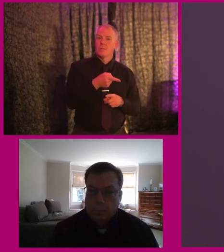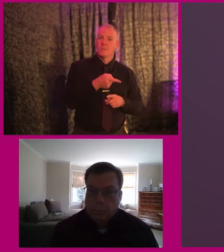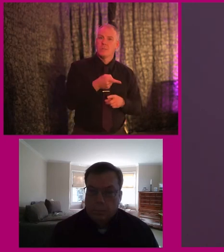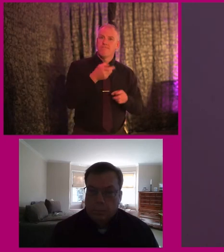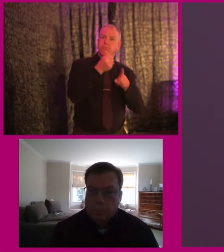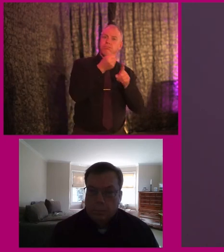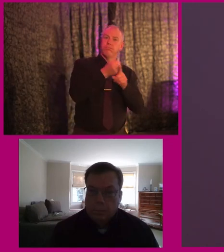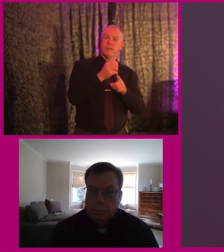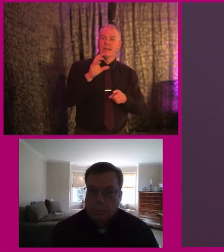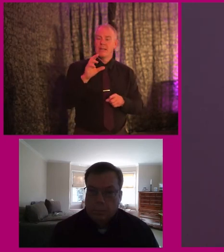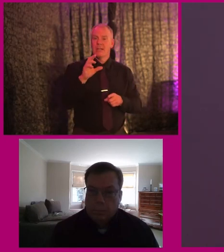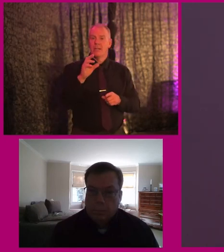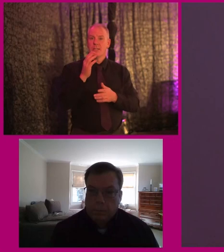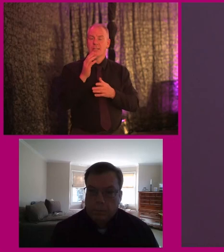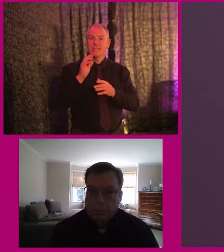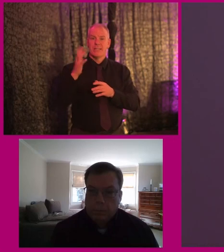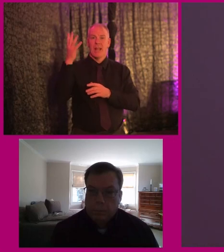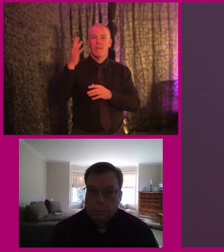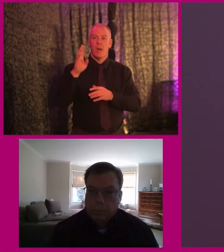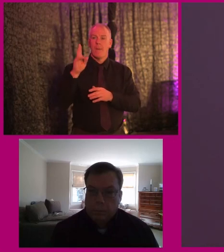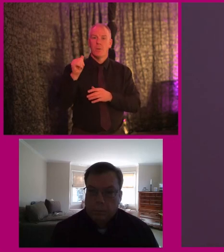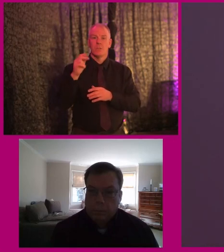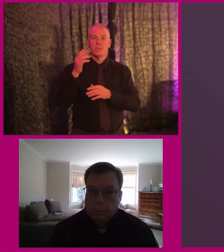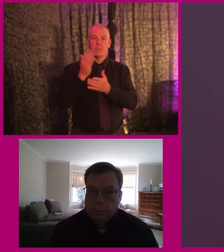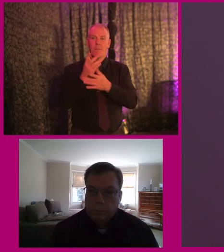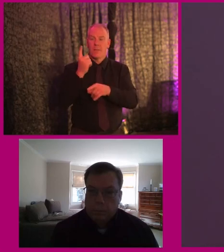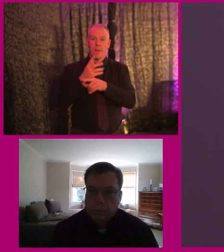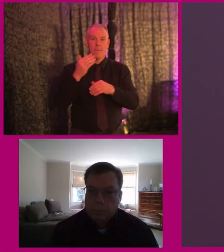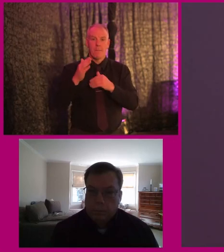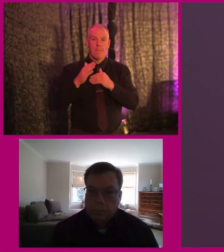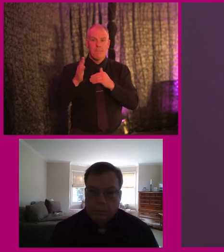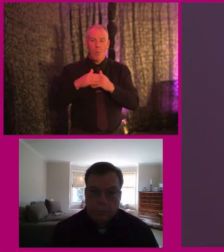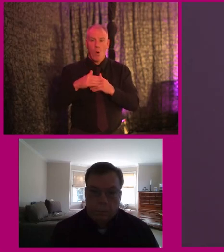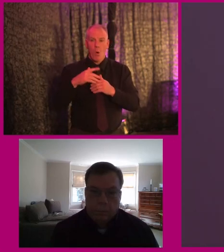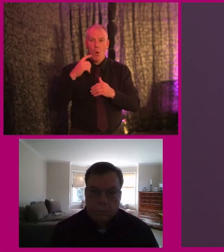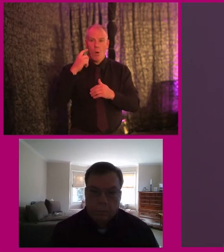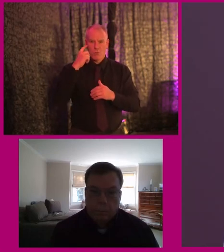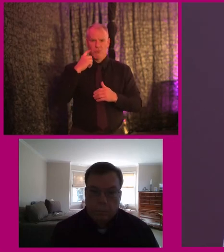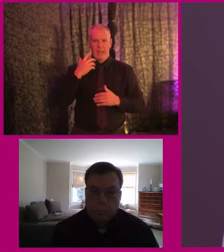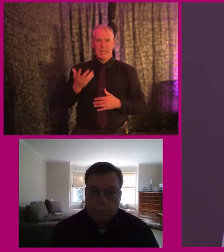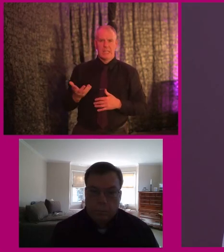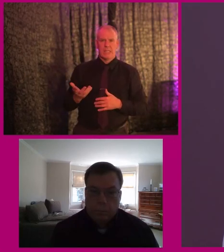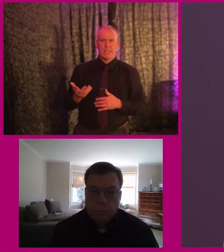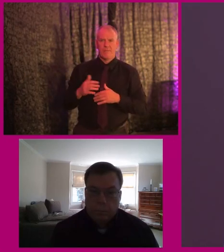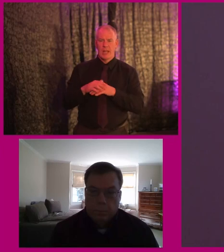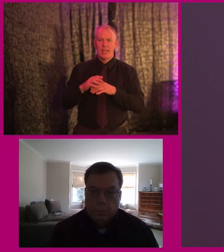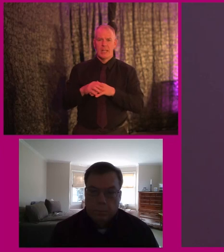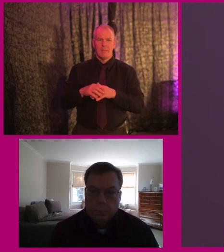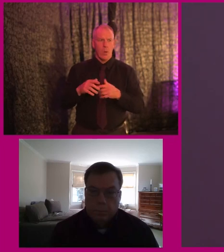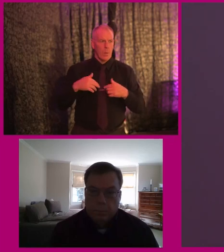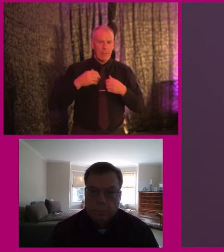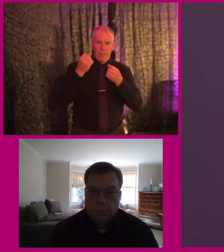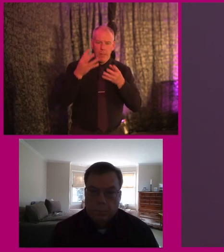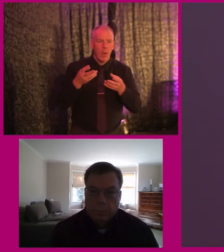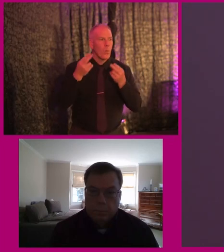The silver bus stops go in because they're more greener. But when we don't get listened to as much, so we actually need